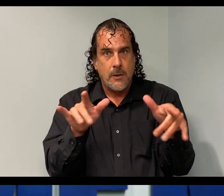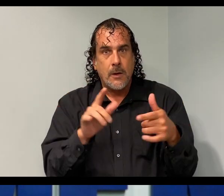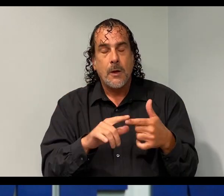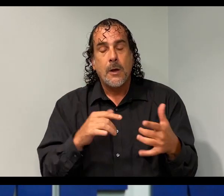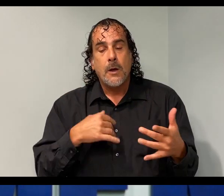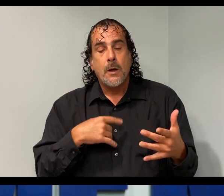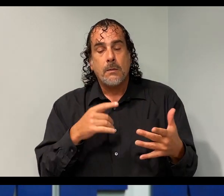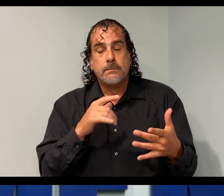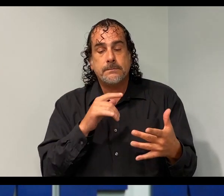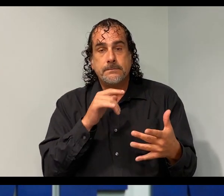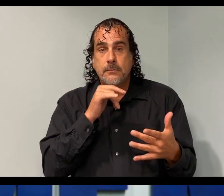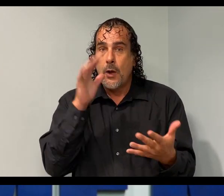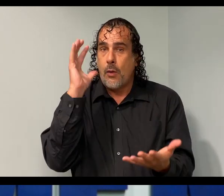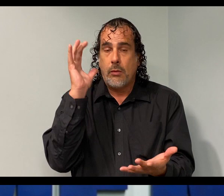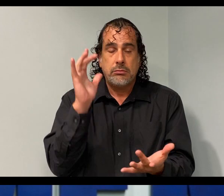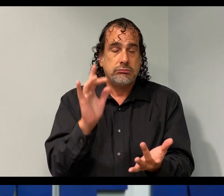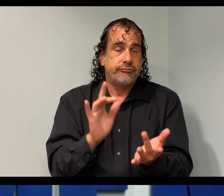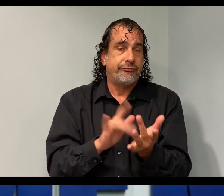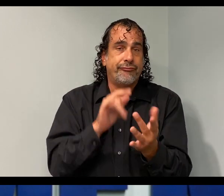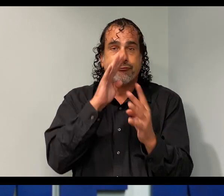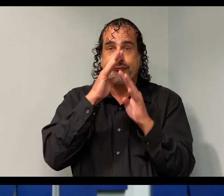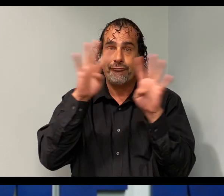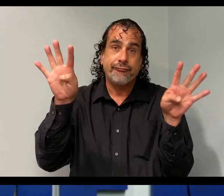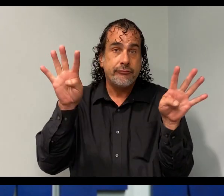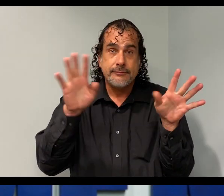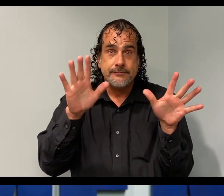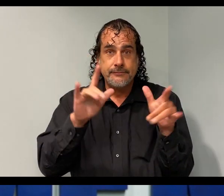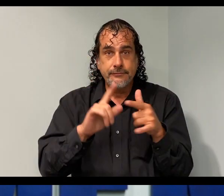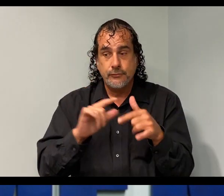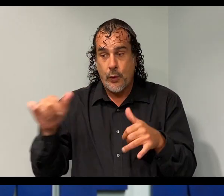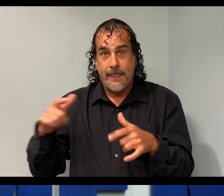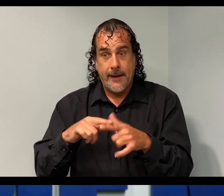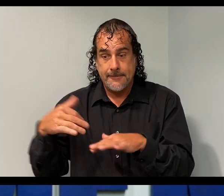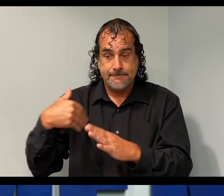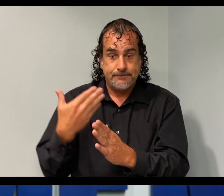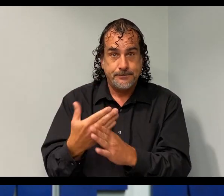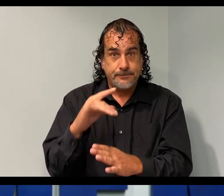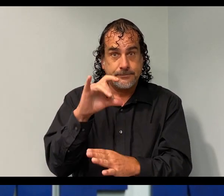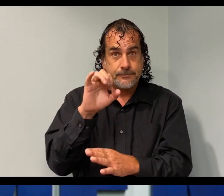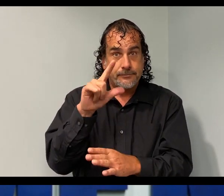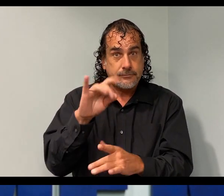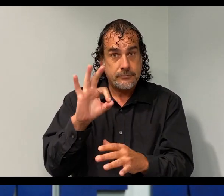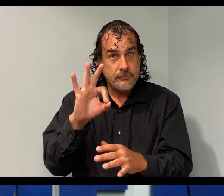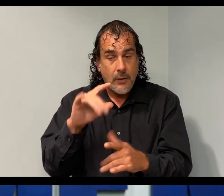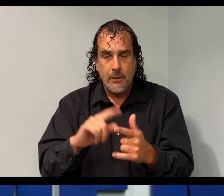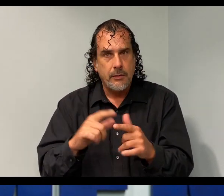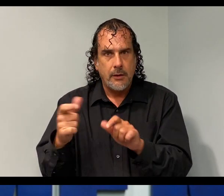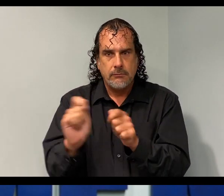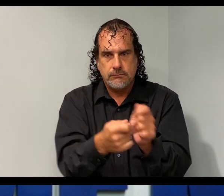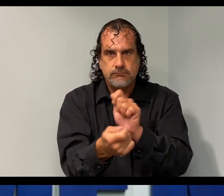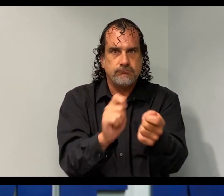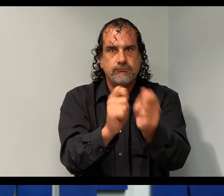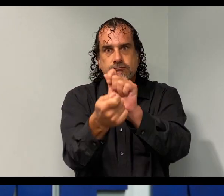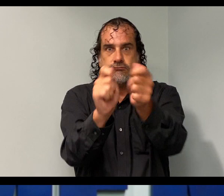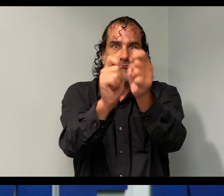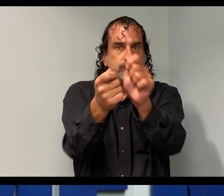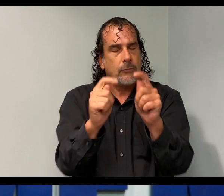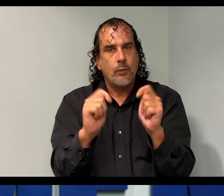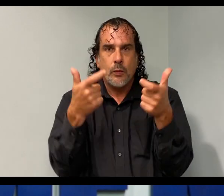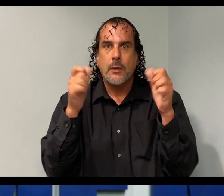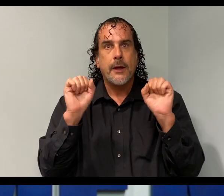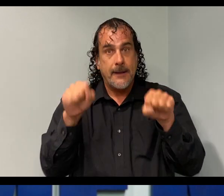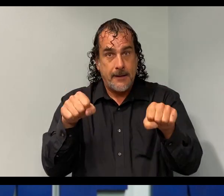do not take this for granted. Once the storm gets out of the Gulf, either one of these storms could make some changes. So,